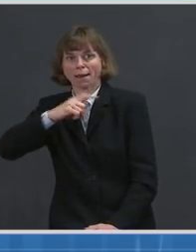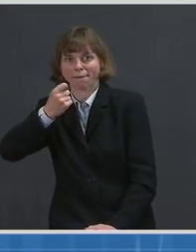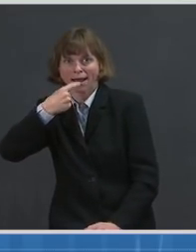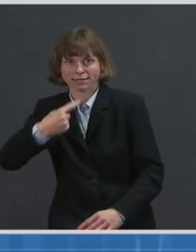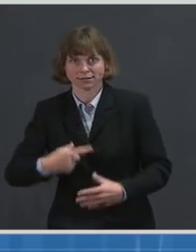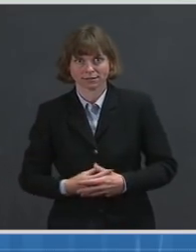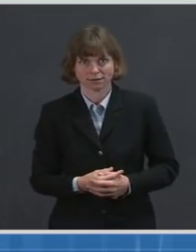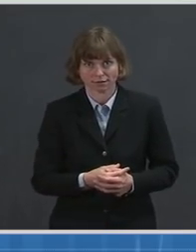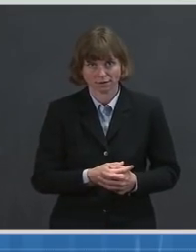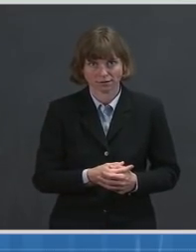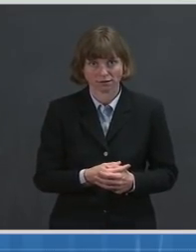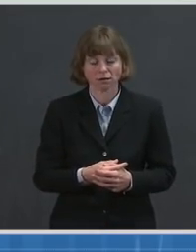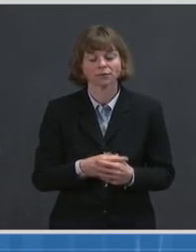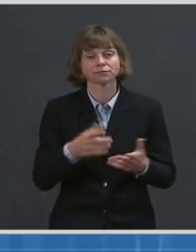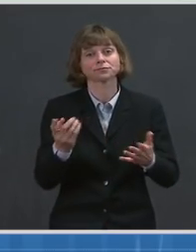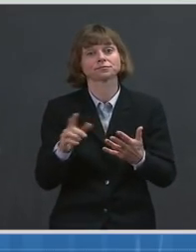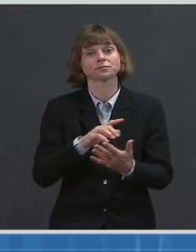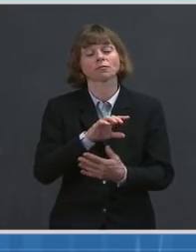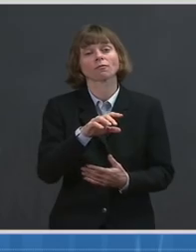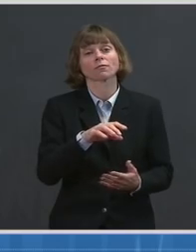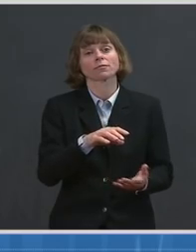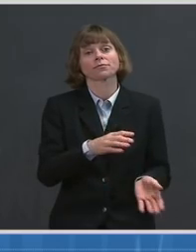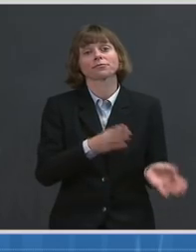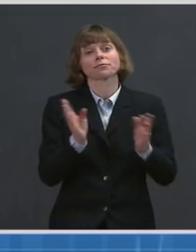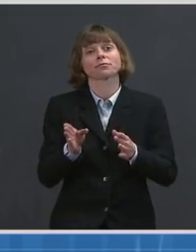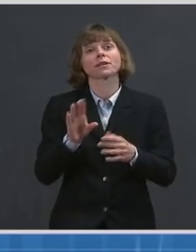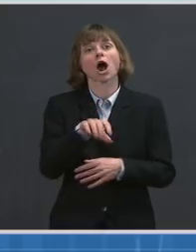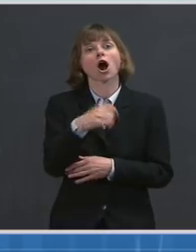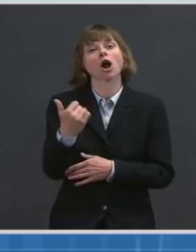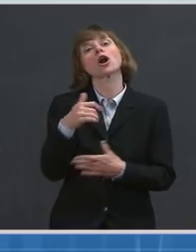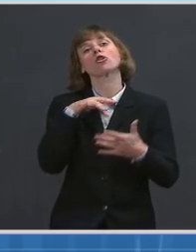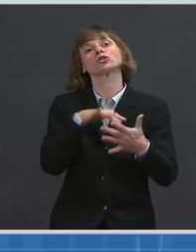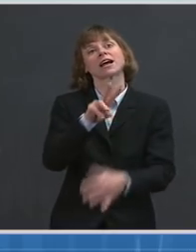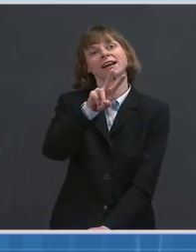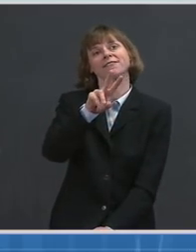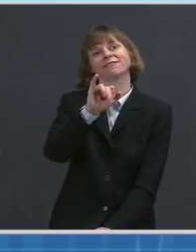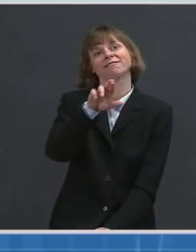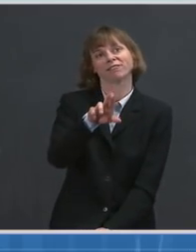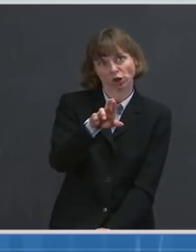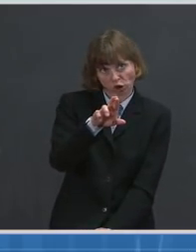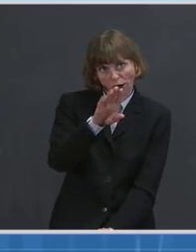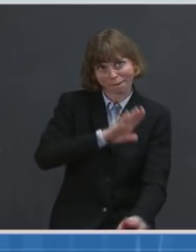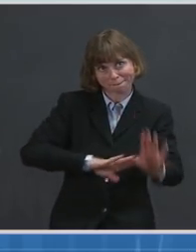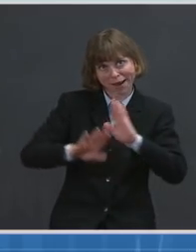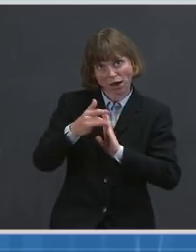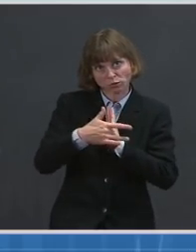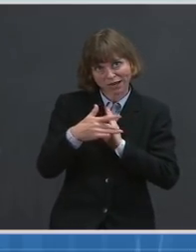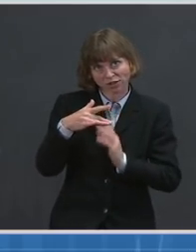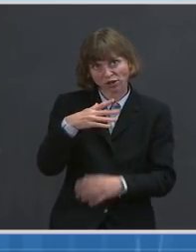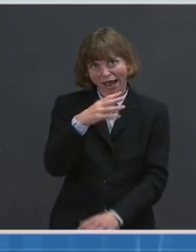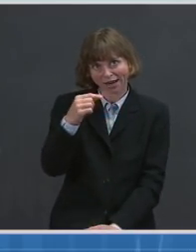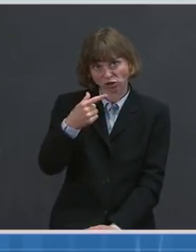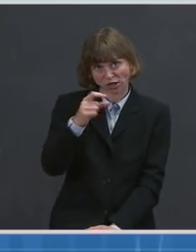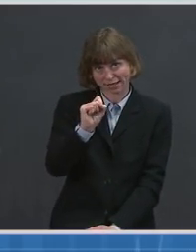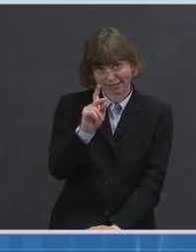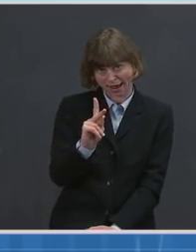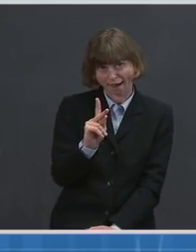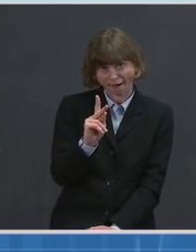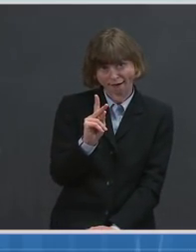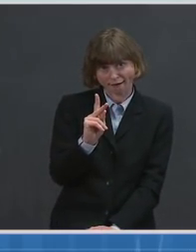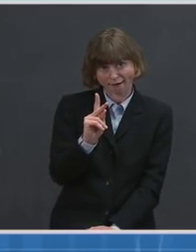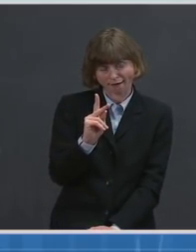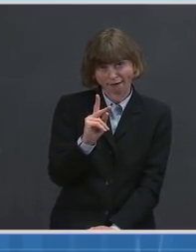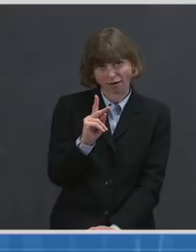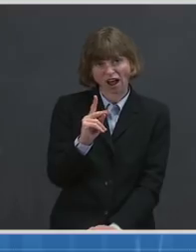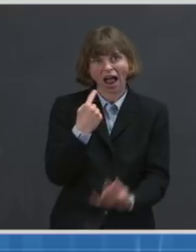another study by VIR, which is a combination of the VIR Biotechnology Company and GSK, who announced that their